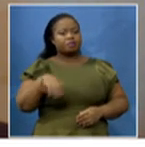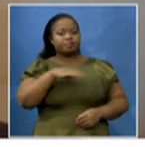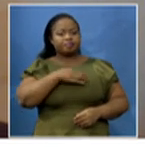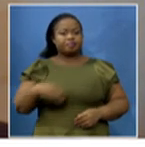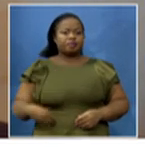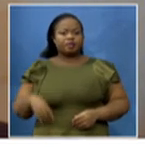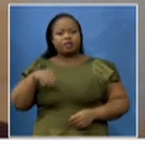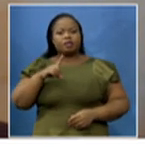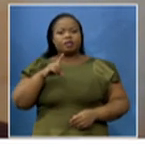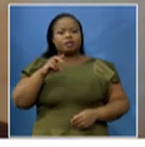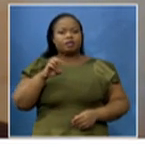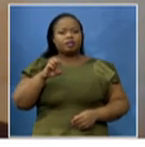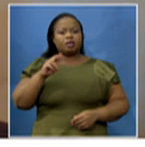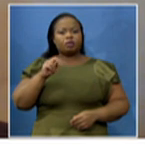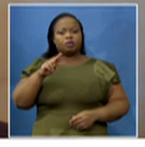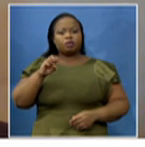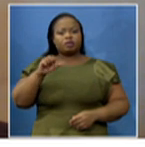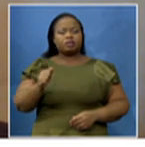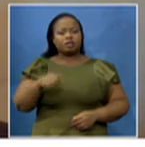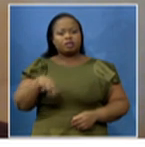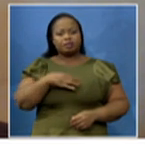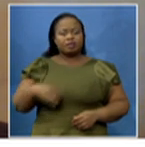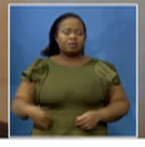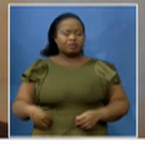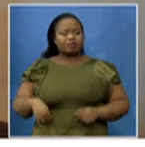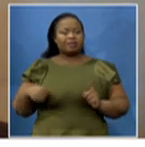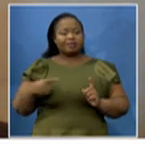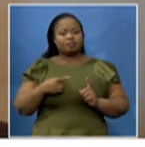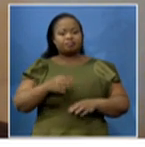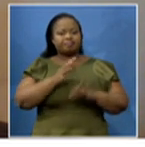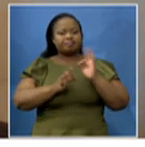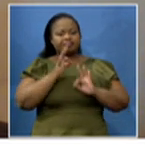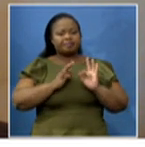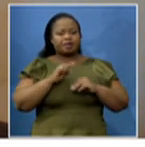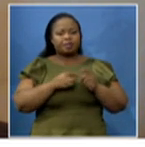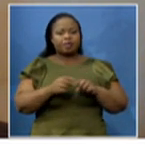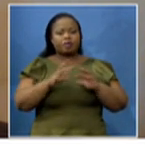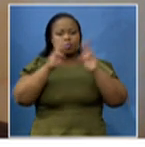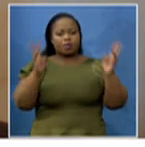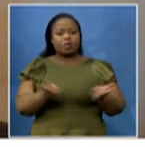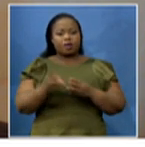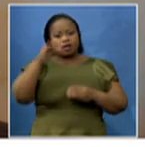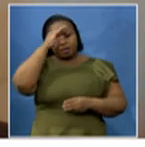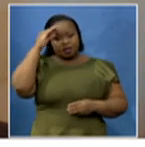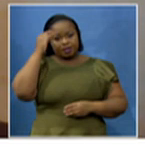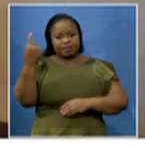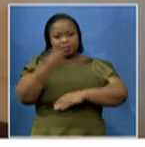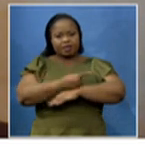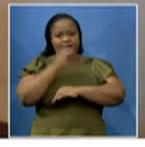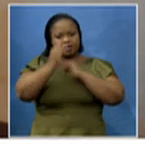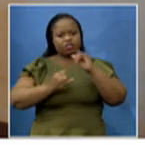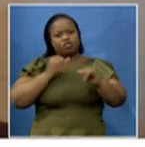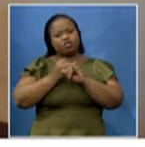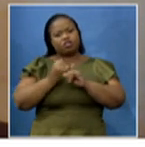Democratic Nursing Organization of South Africa, Ottenosa, talking to us about World Nurses' Day. It's International Nurses' Day